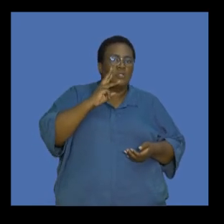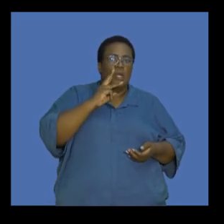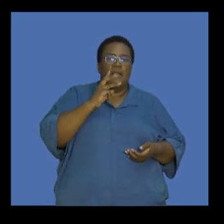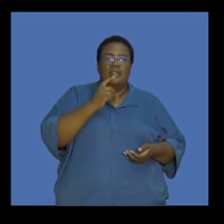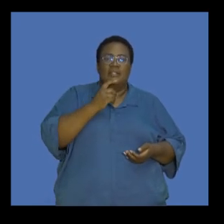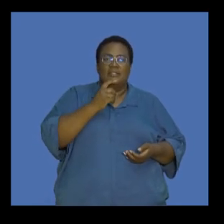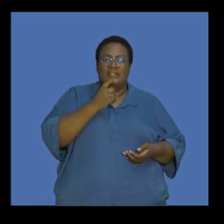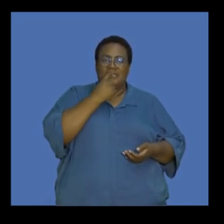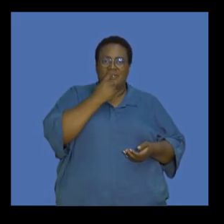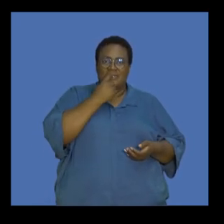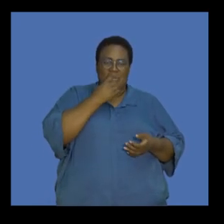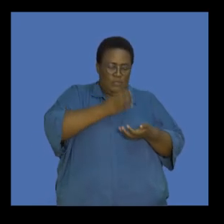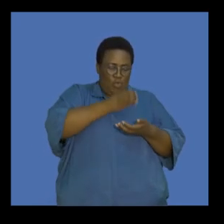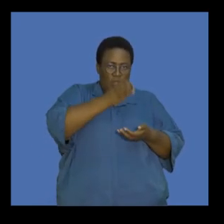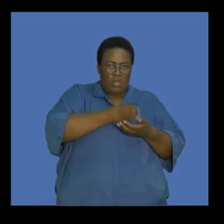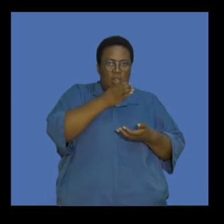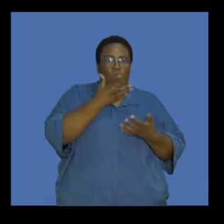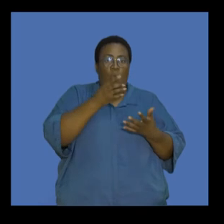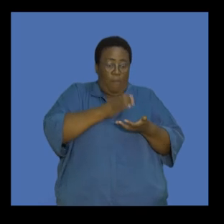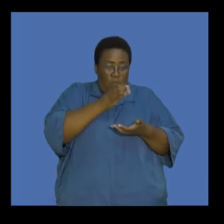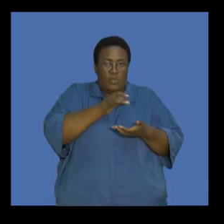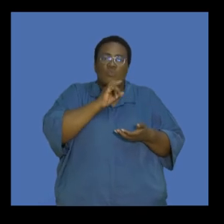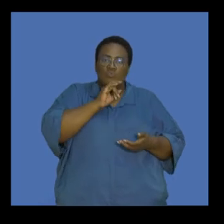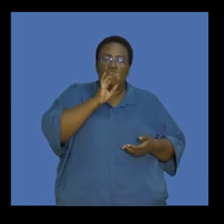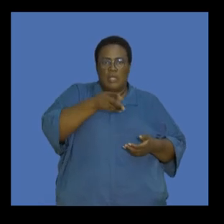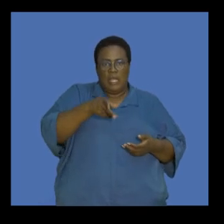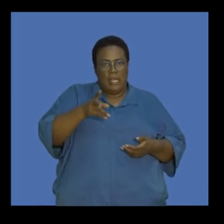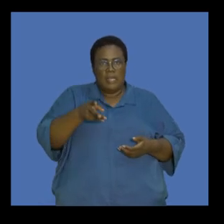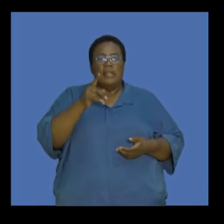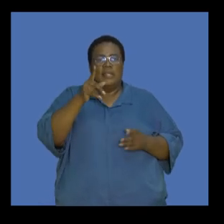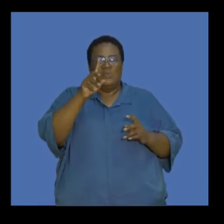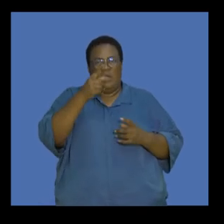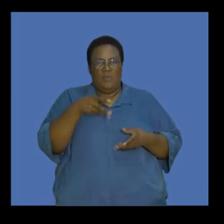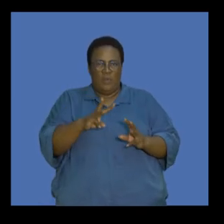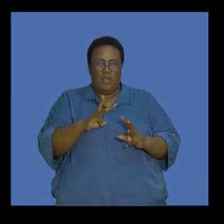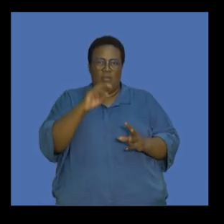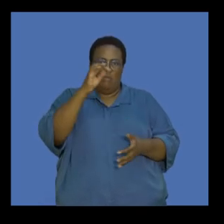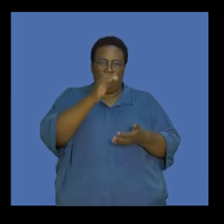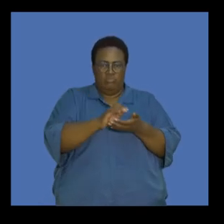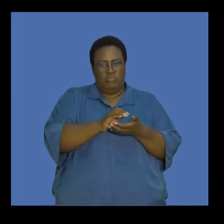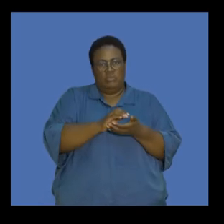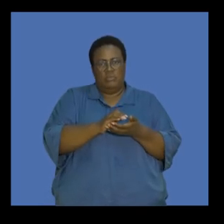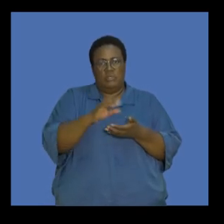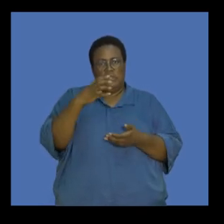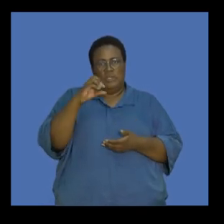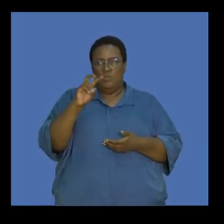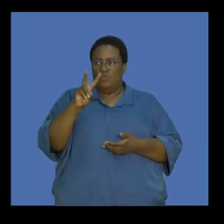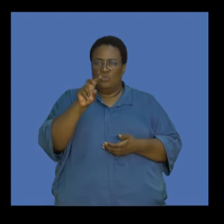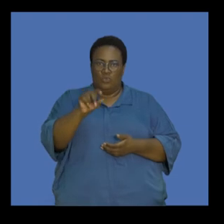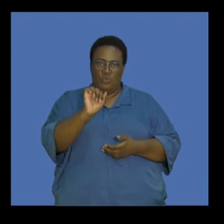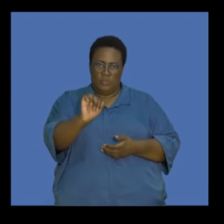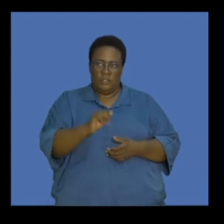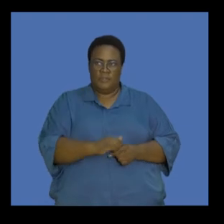or in bottles that you can reuse is one way in terms of reducing your carbon footprint. So that's in a nutshell things that you can do.